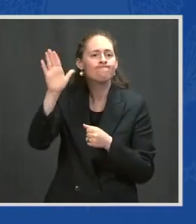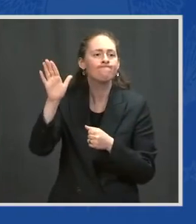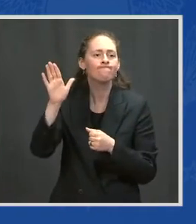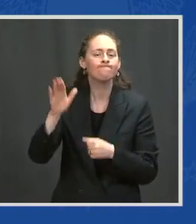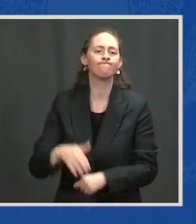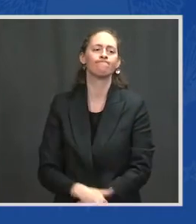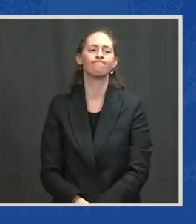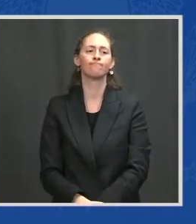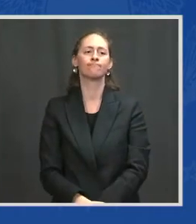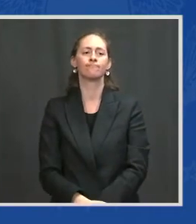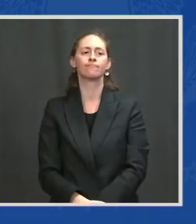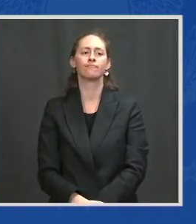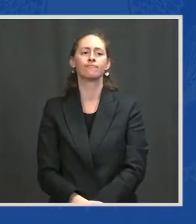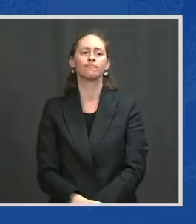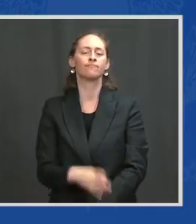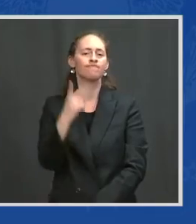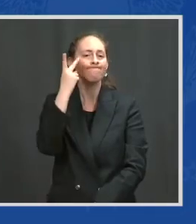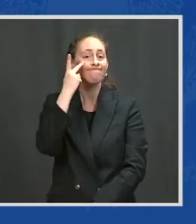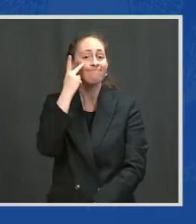doses, Mr. President?